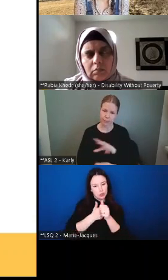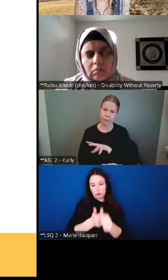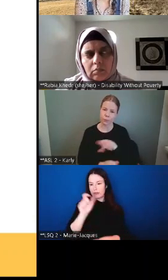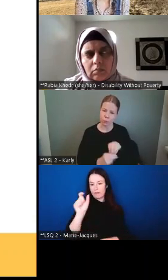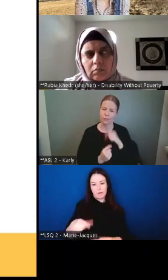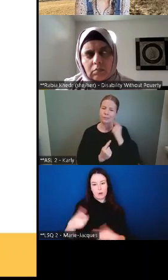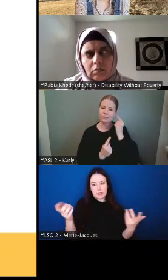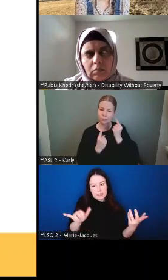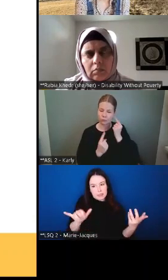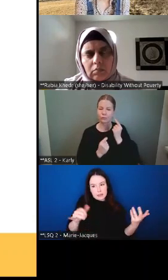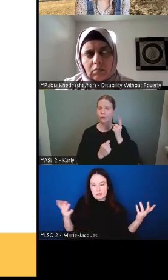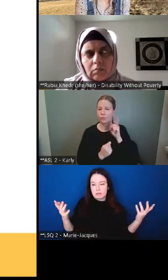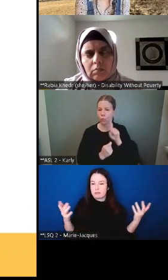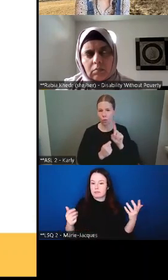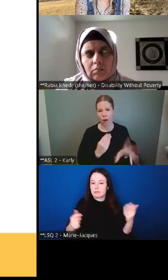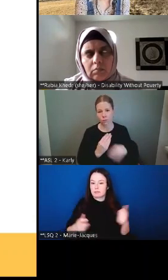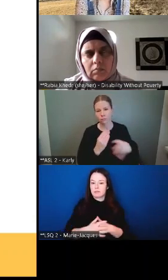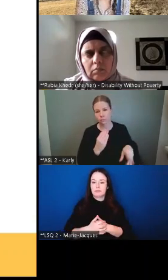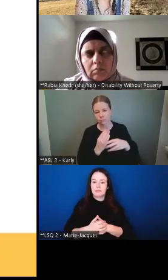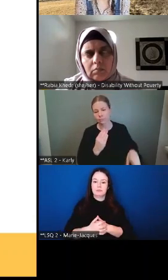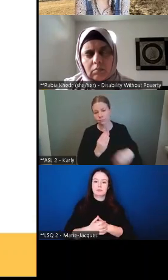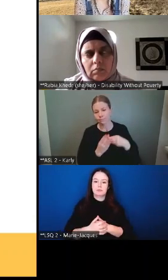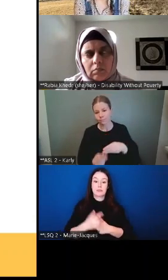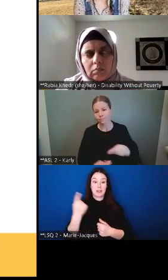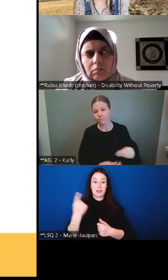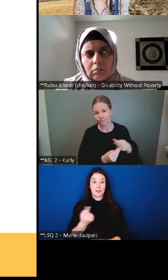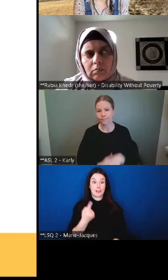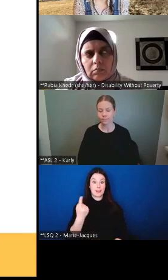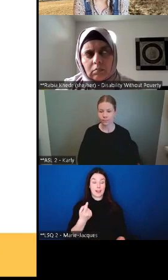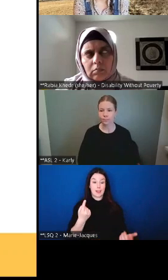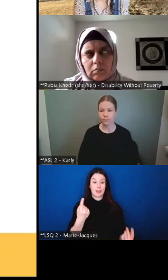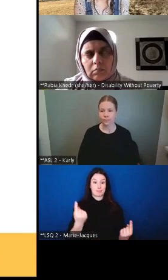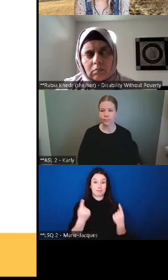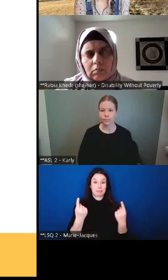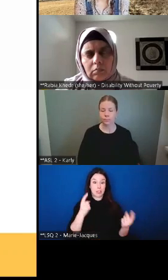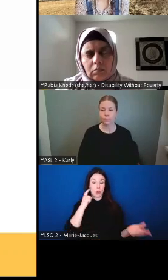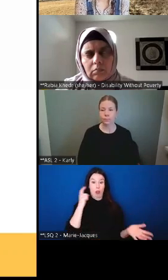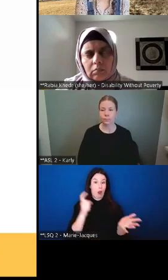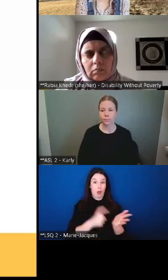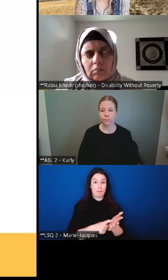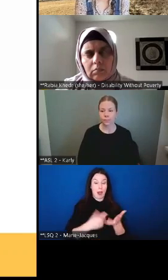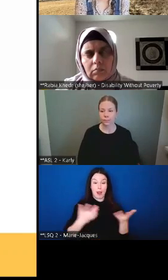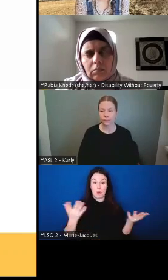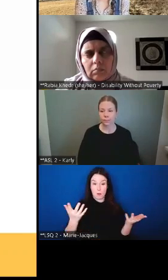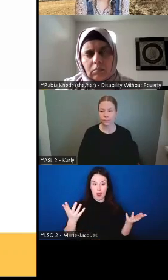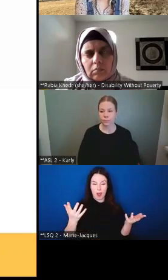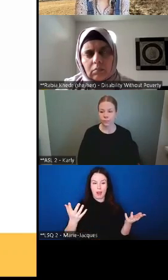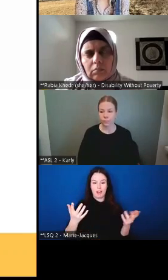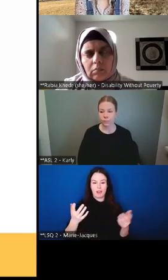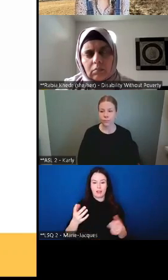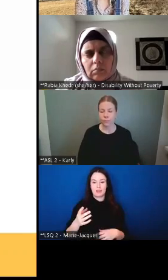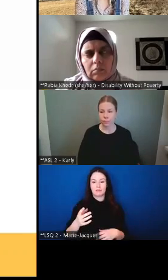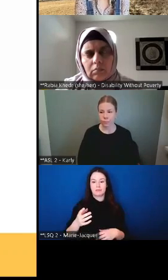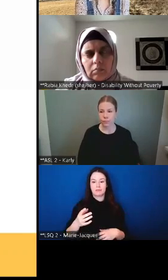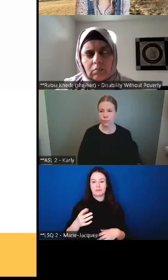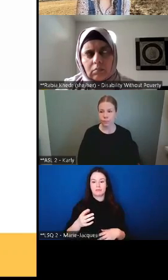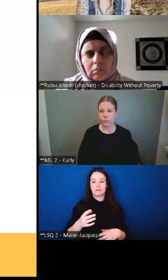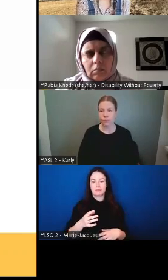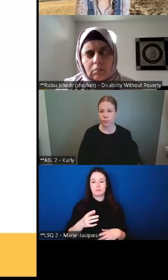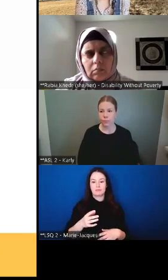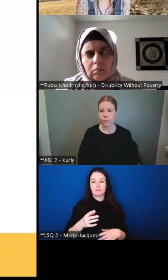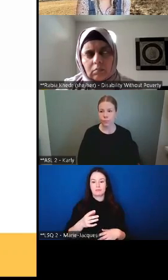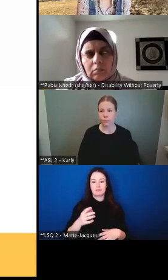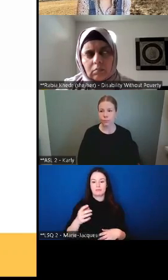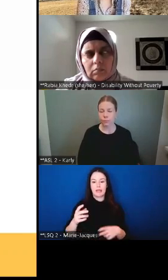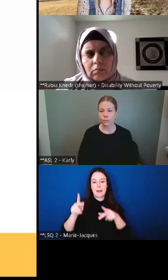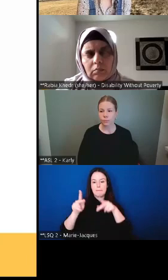found was, uh, we, we had a writing column, um, because we'd had a number of questions that was like, yes,